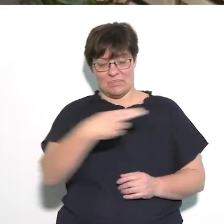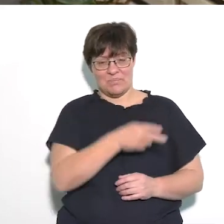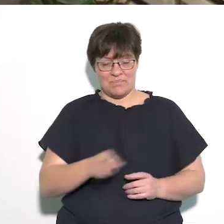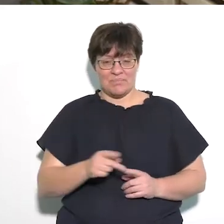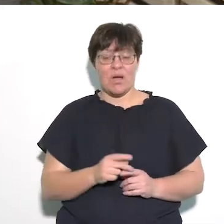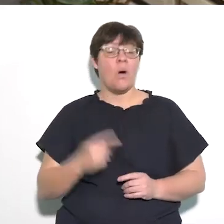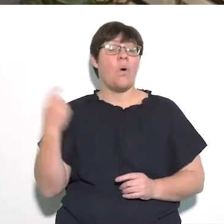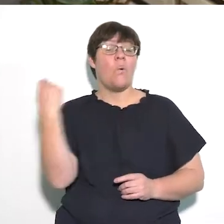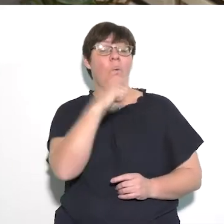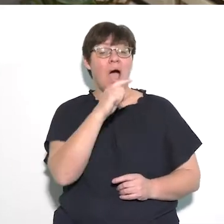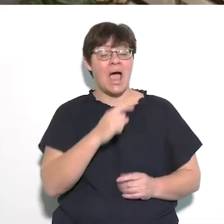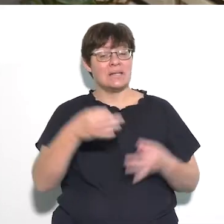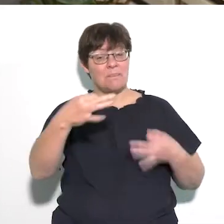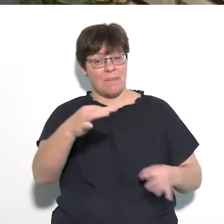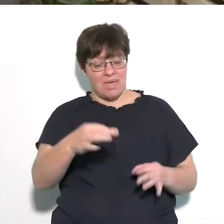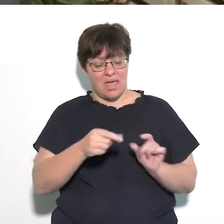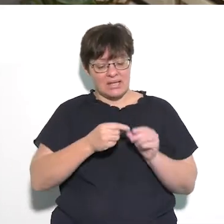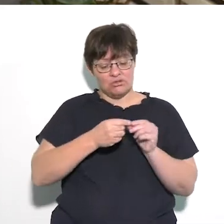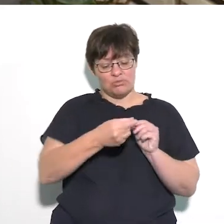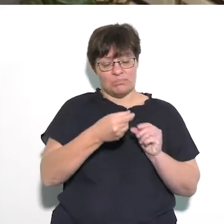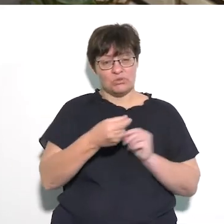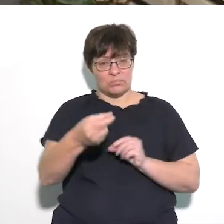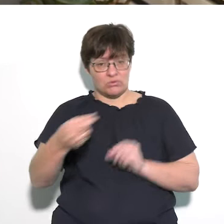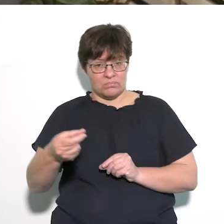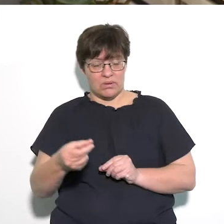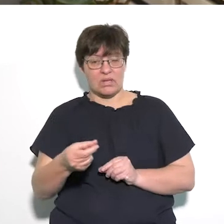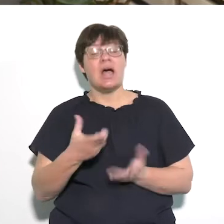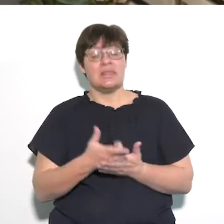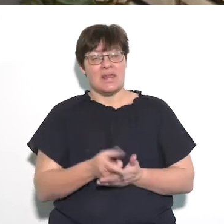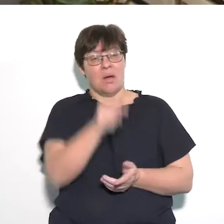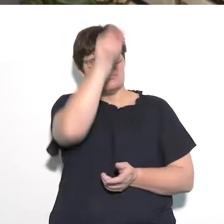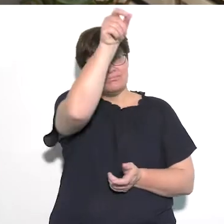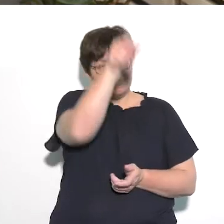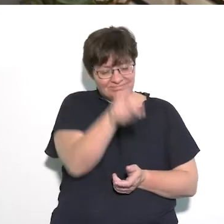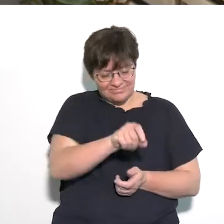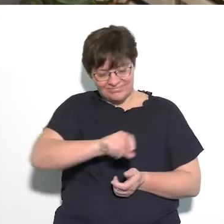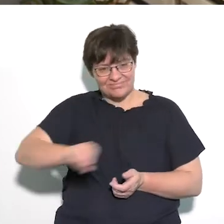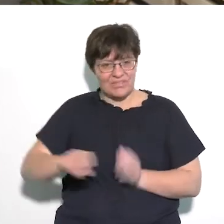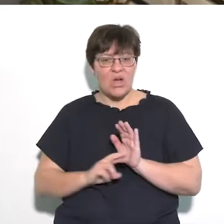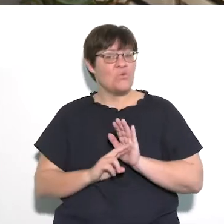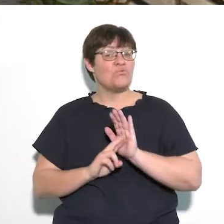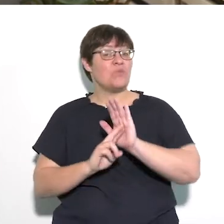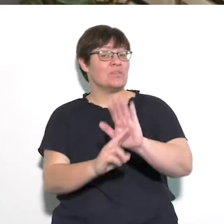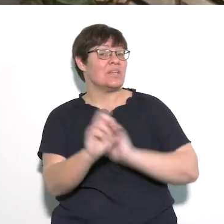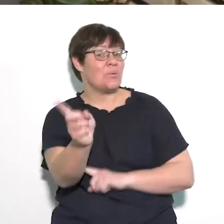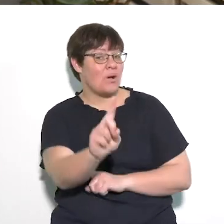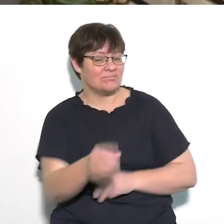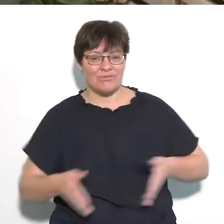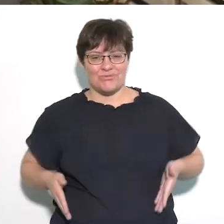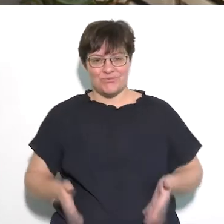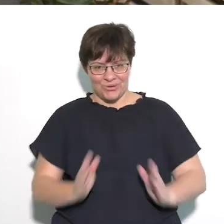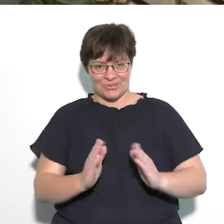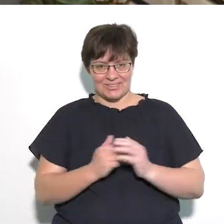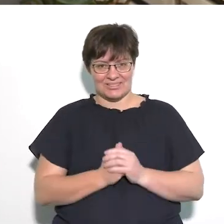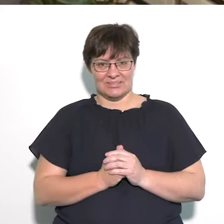I've taken my white strips and I've pasted it in the center of the black paper. This represents my road.